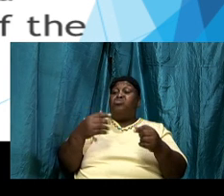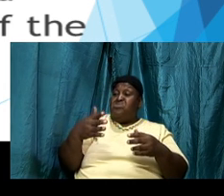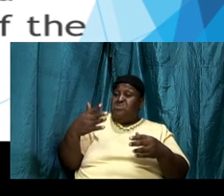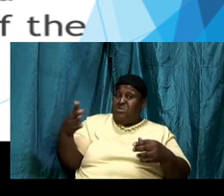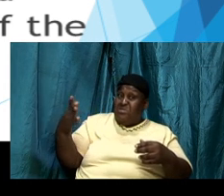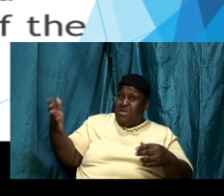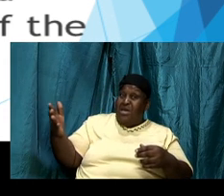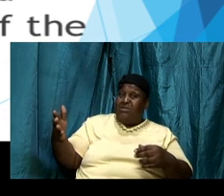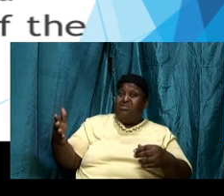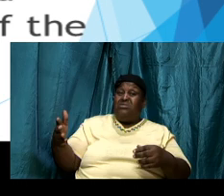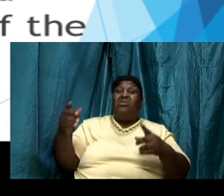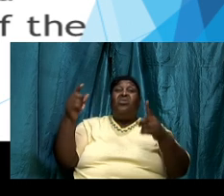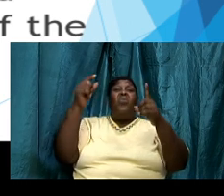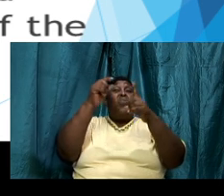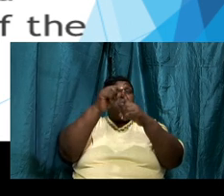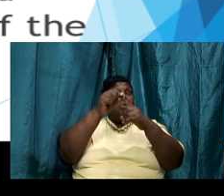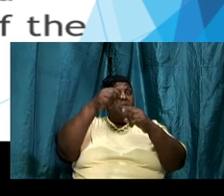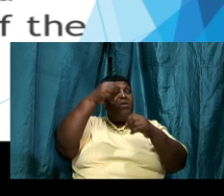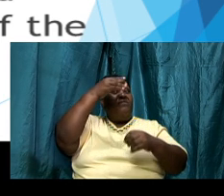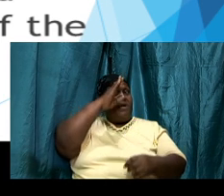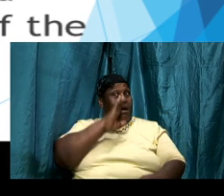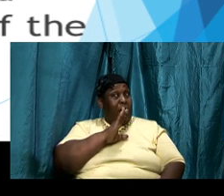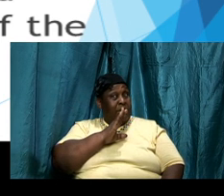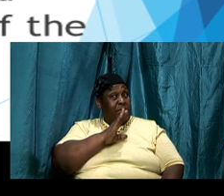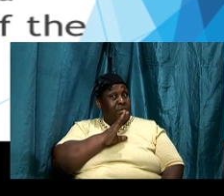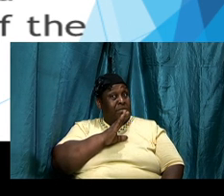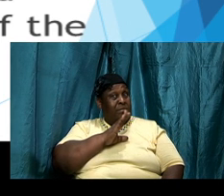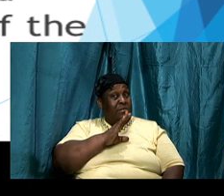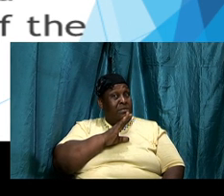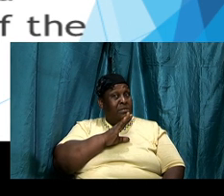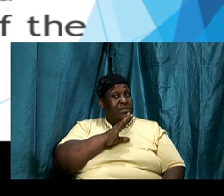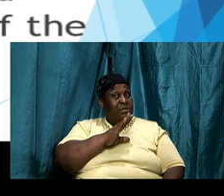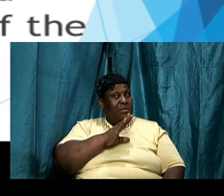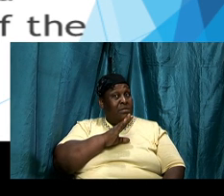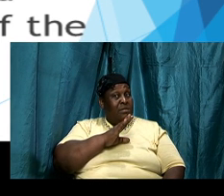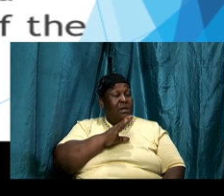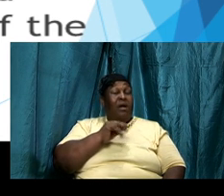him based on what we said earlier on in terms of our